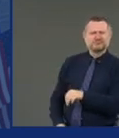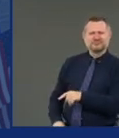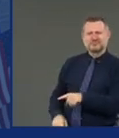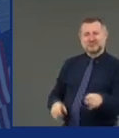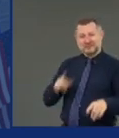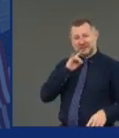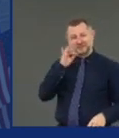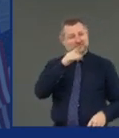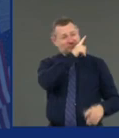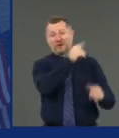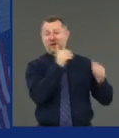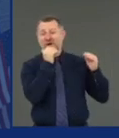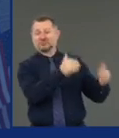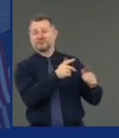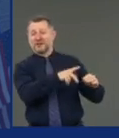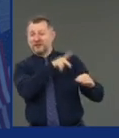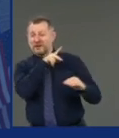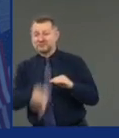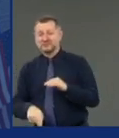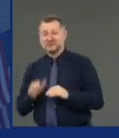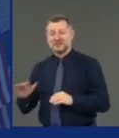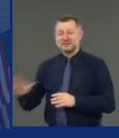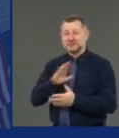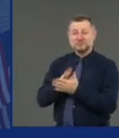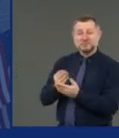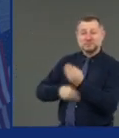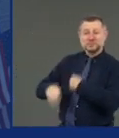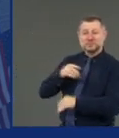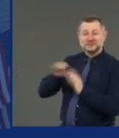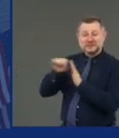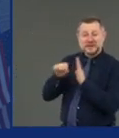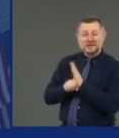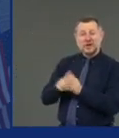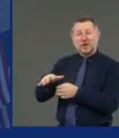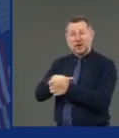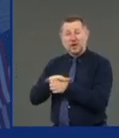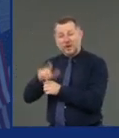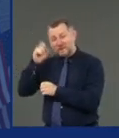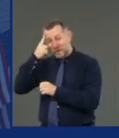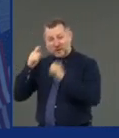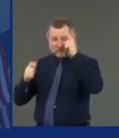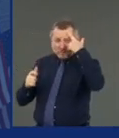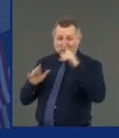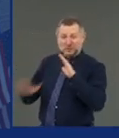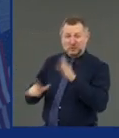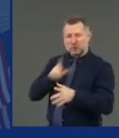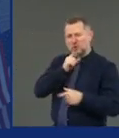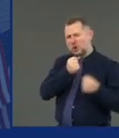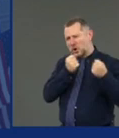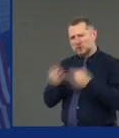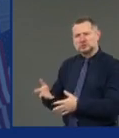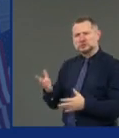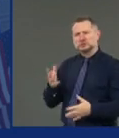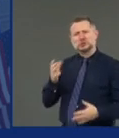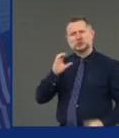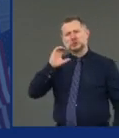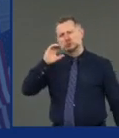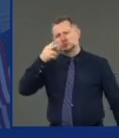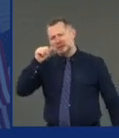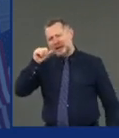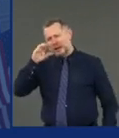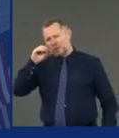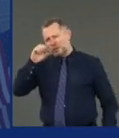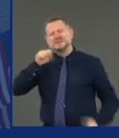local governments and you cause chaos on the state and local level, how does that help a